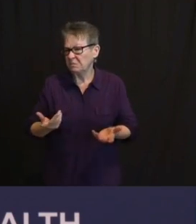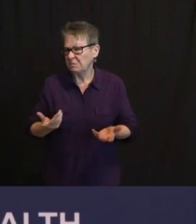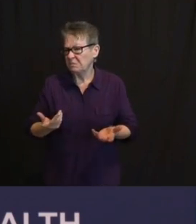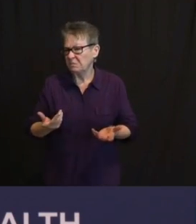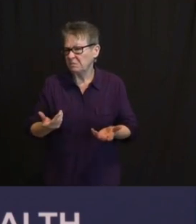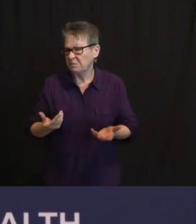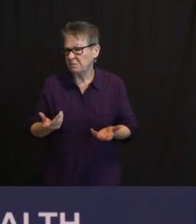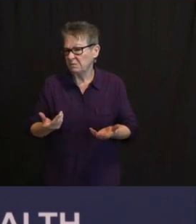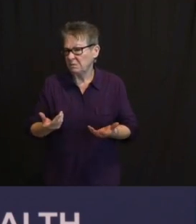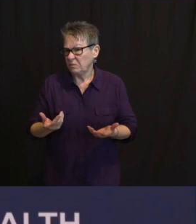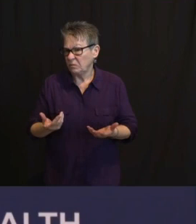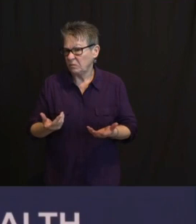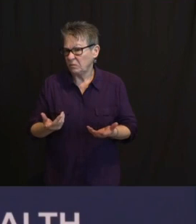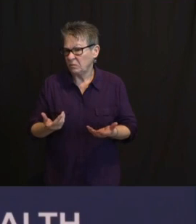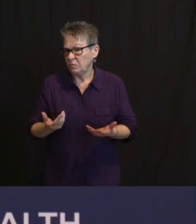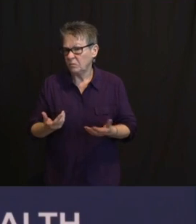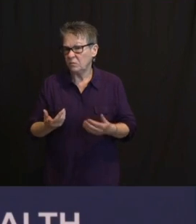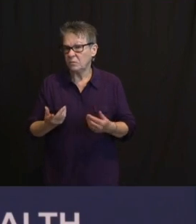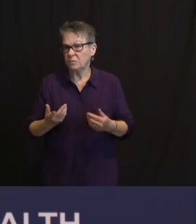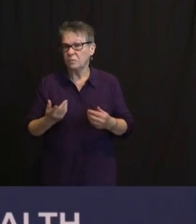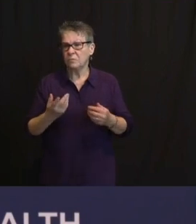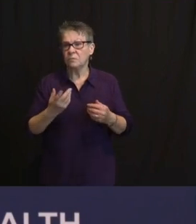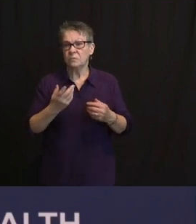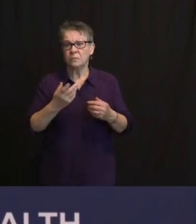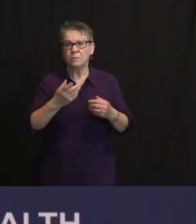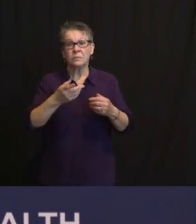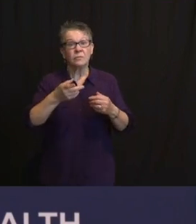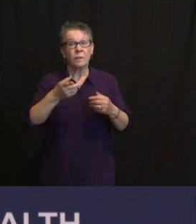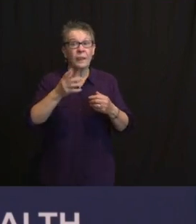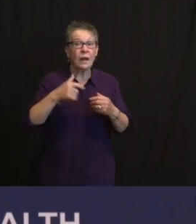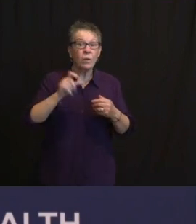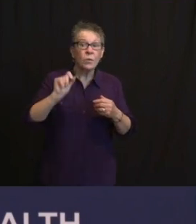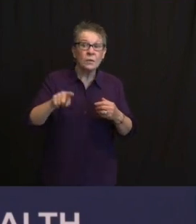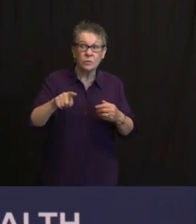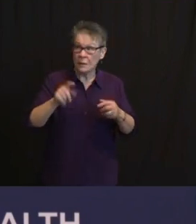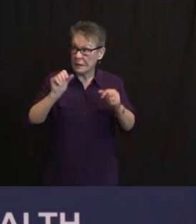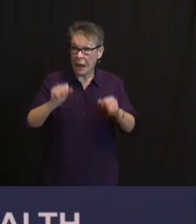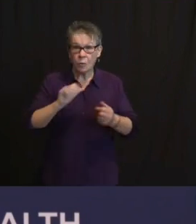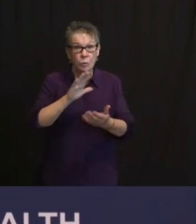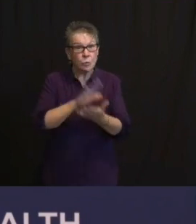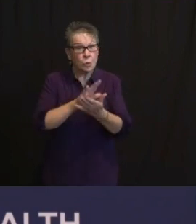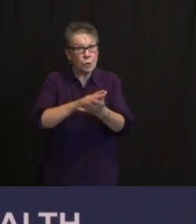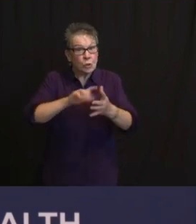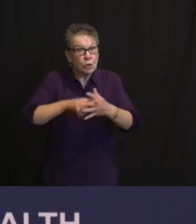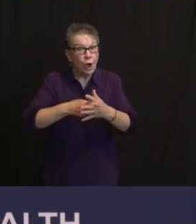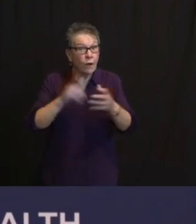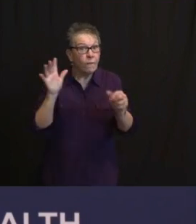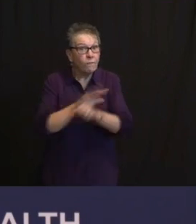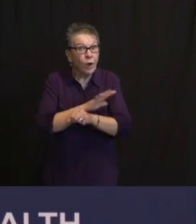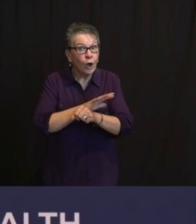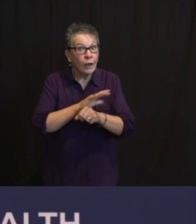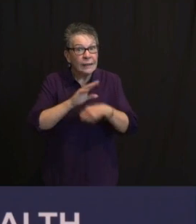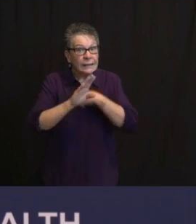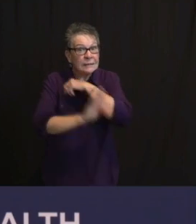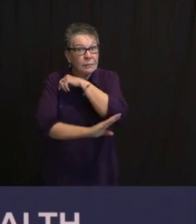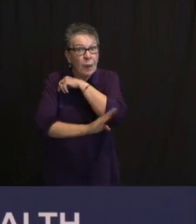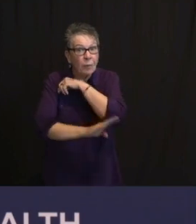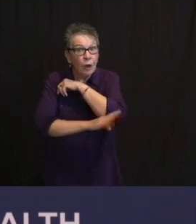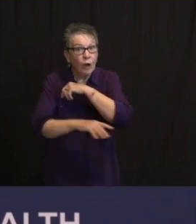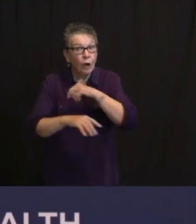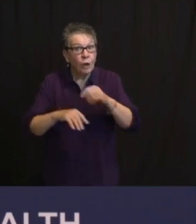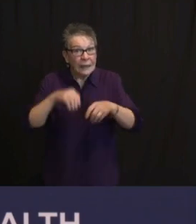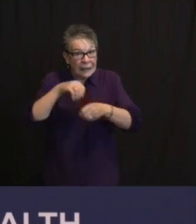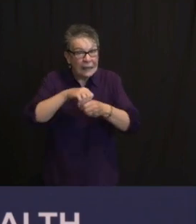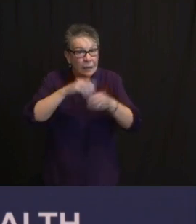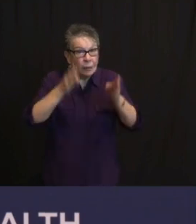OUT, BARING SOME MAJOR CHANGE OF THE PANDEMIC? WHEN THE J&J SHIPMENTS COME IN, WILL PEOPLE HAVE A CHOICE OF WHAT VACCINE THEY GET? CVS AND RITE AID